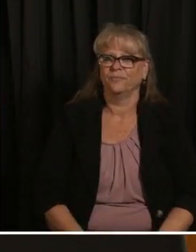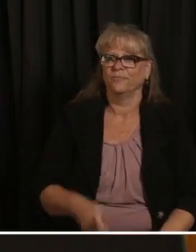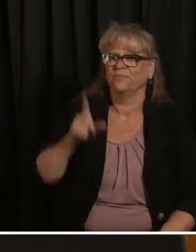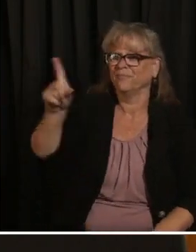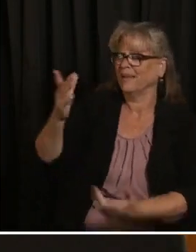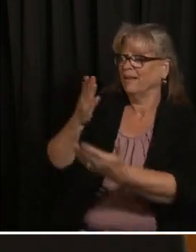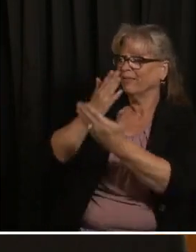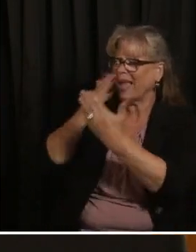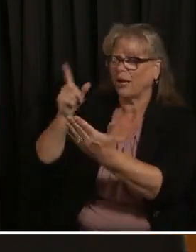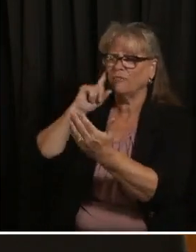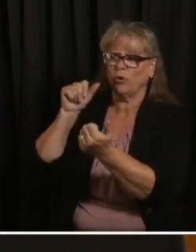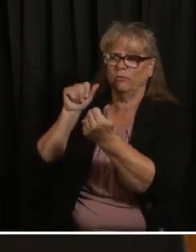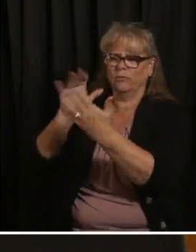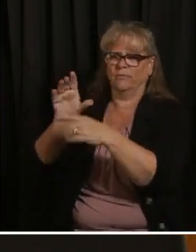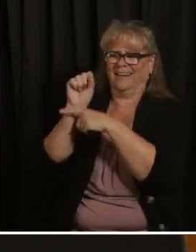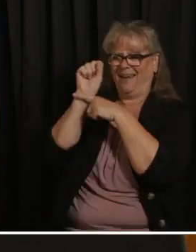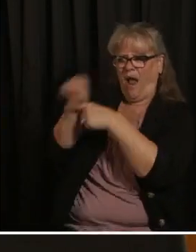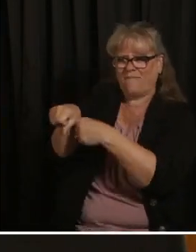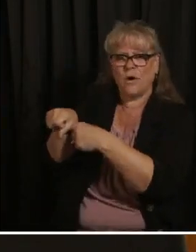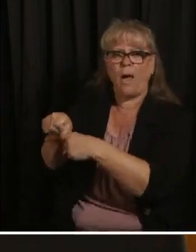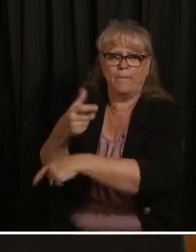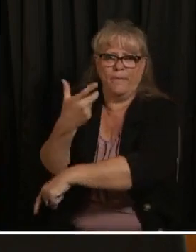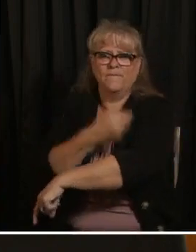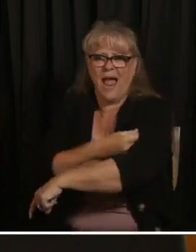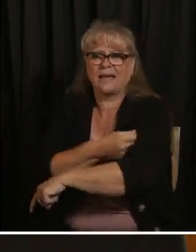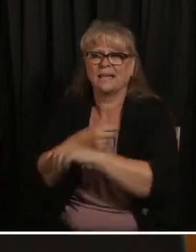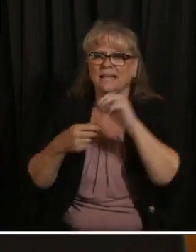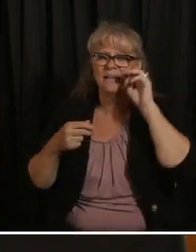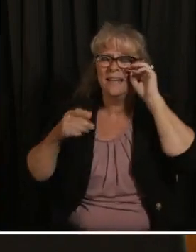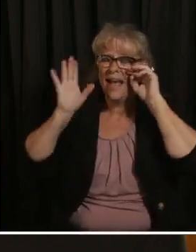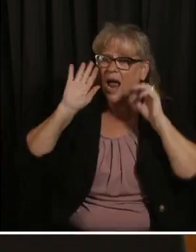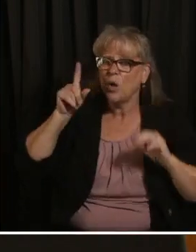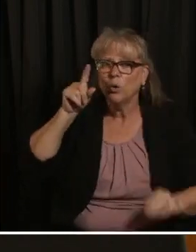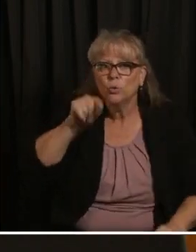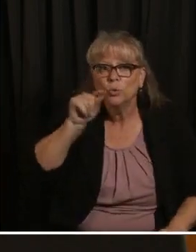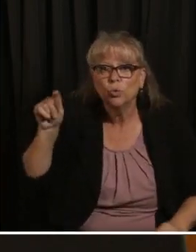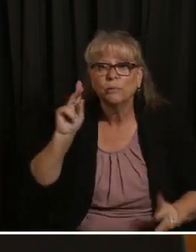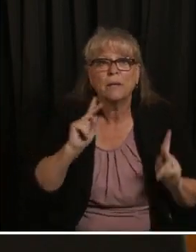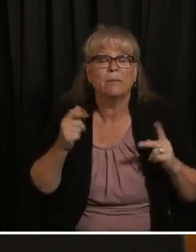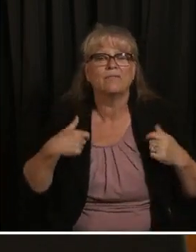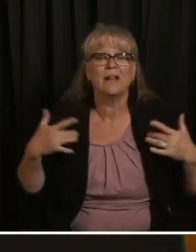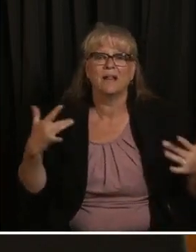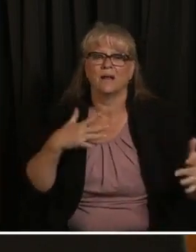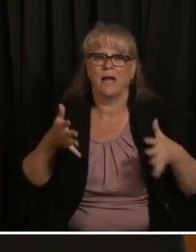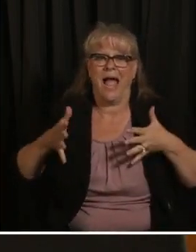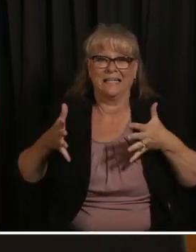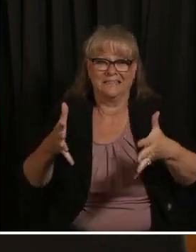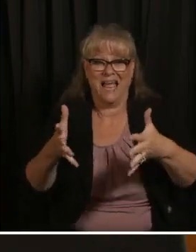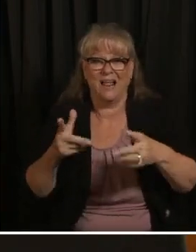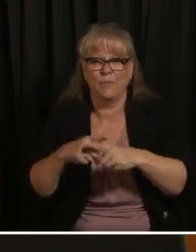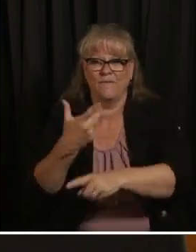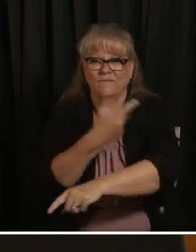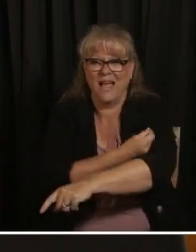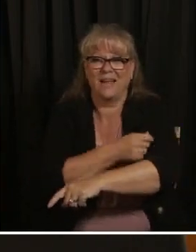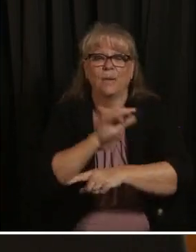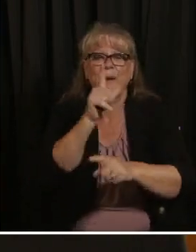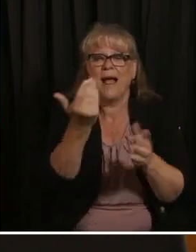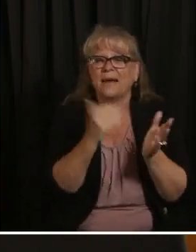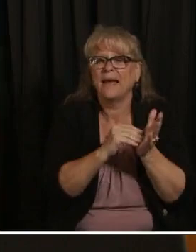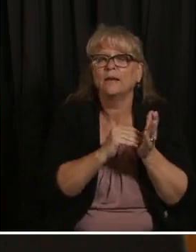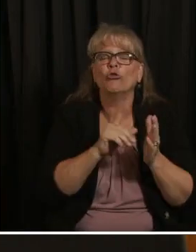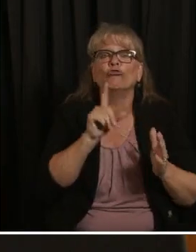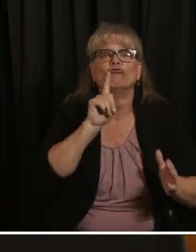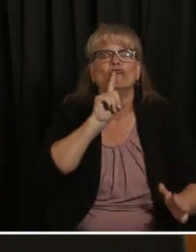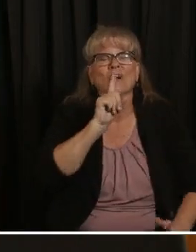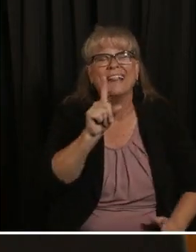and for many Coloradans who are hesitant uh or worry about it uh it is a very minor inconvenience compared to